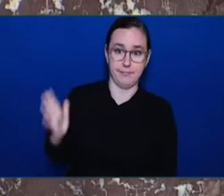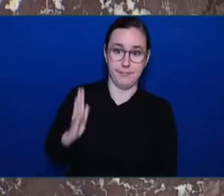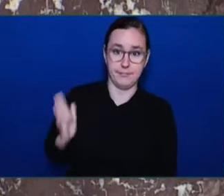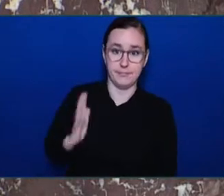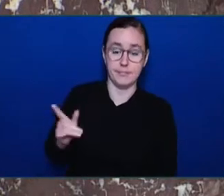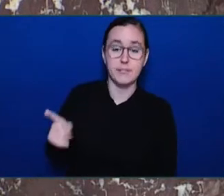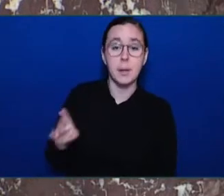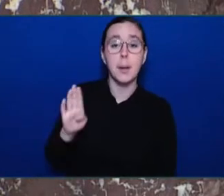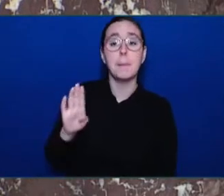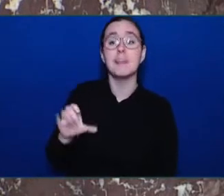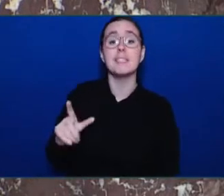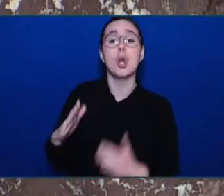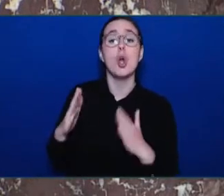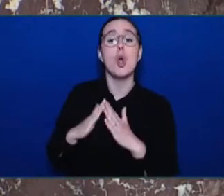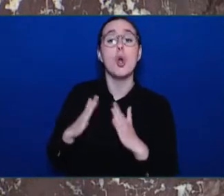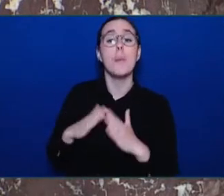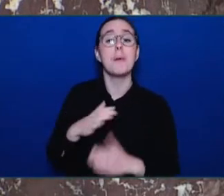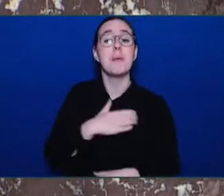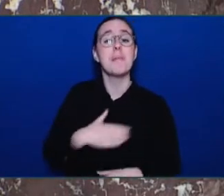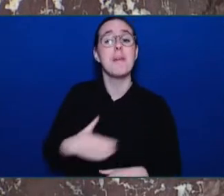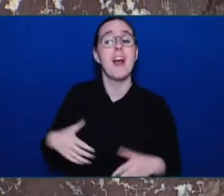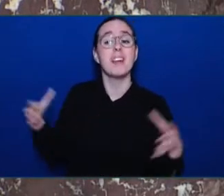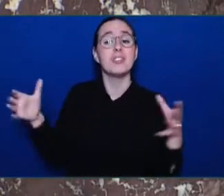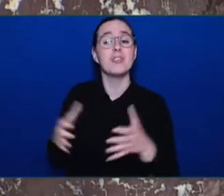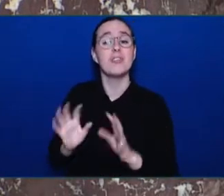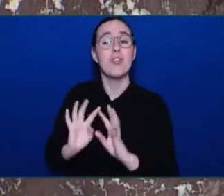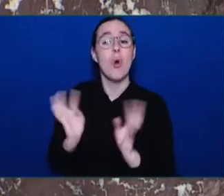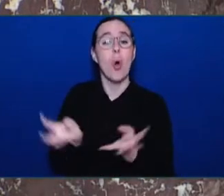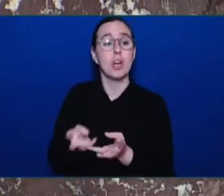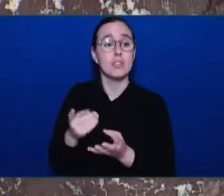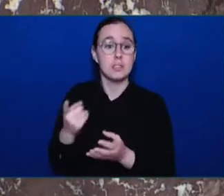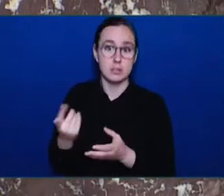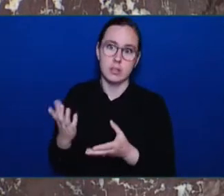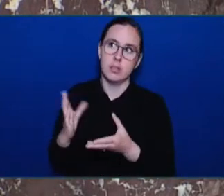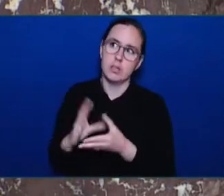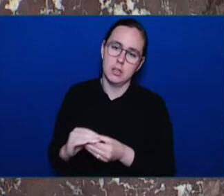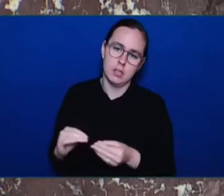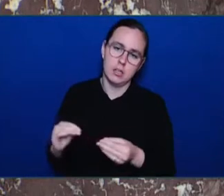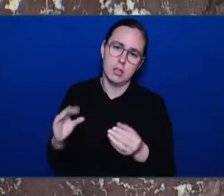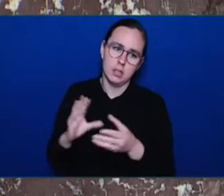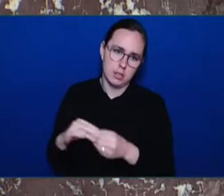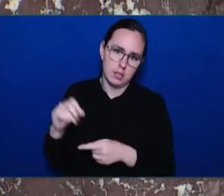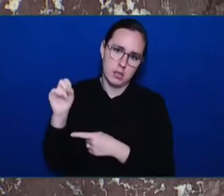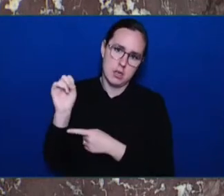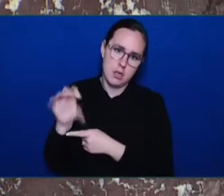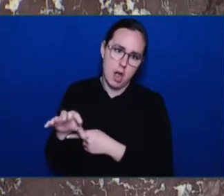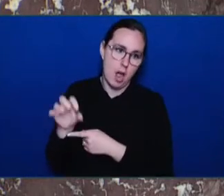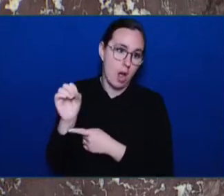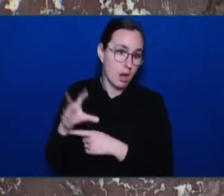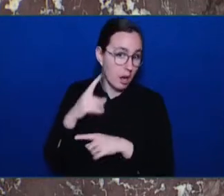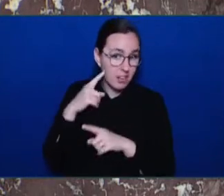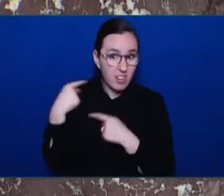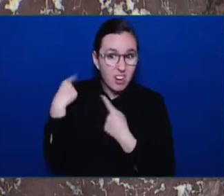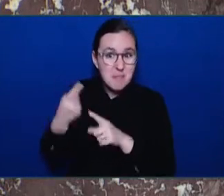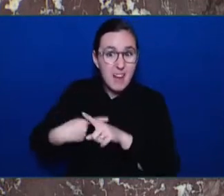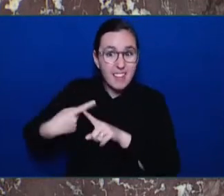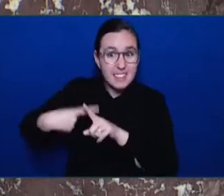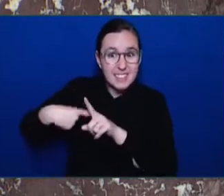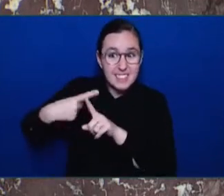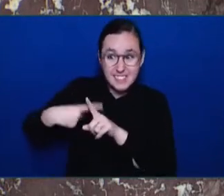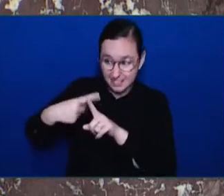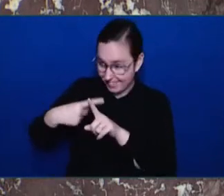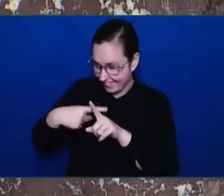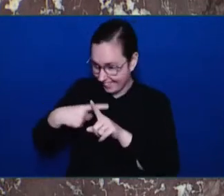They've had months to secure a meeting with the government to discuss Bill C-75 regarding bail and every day